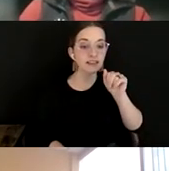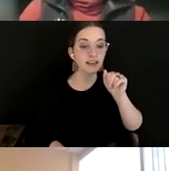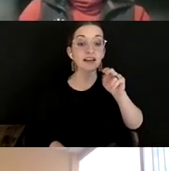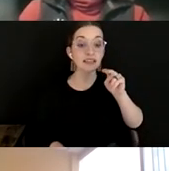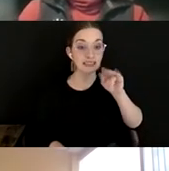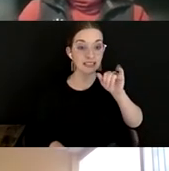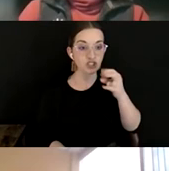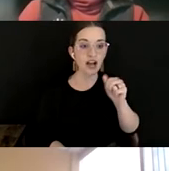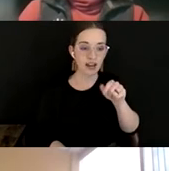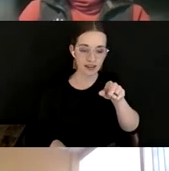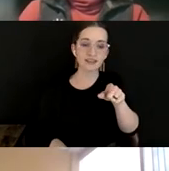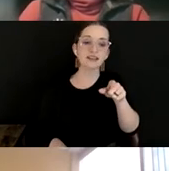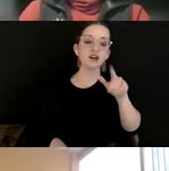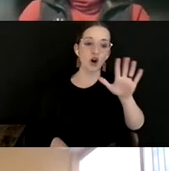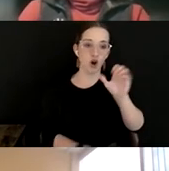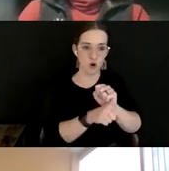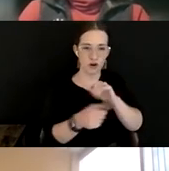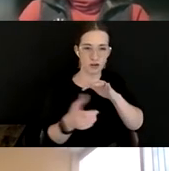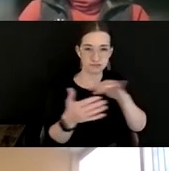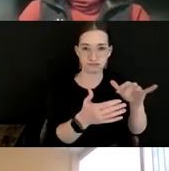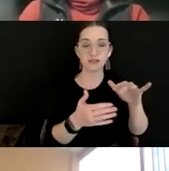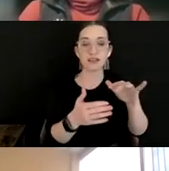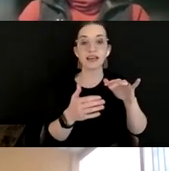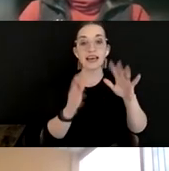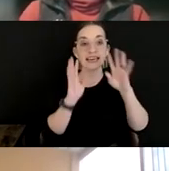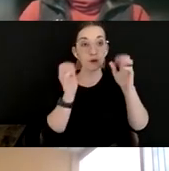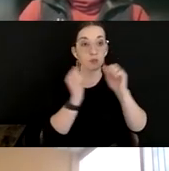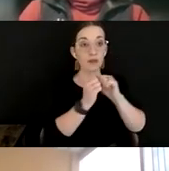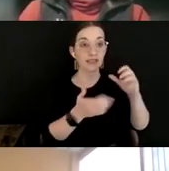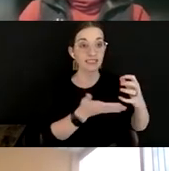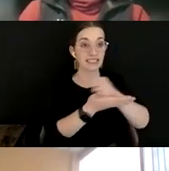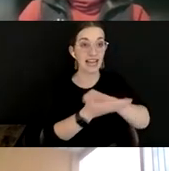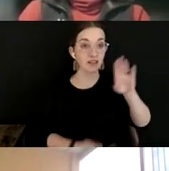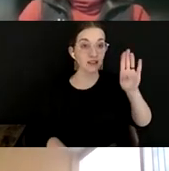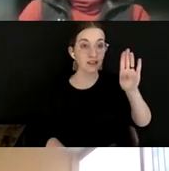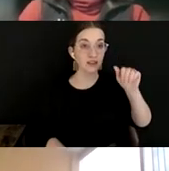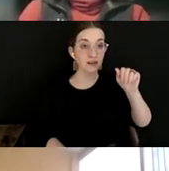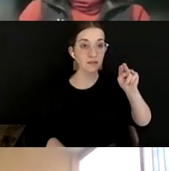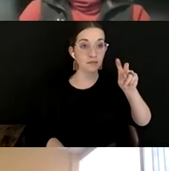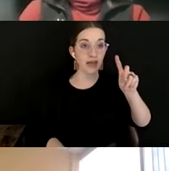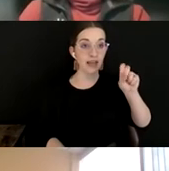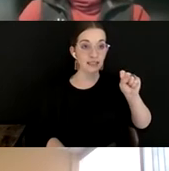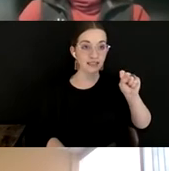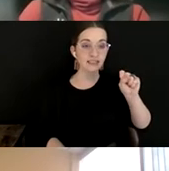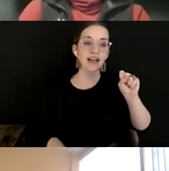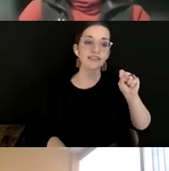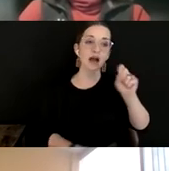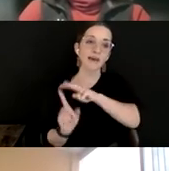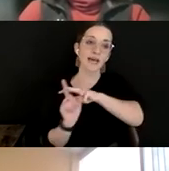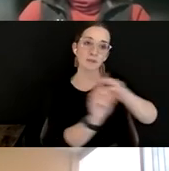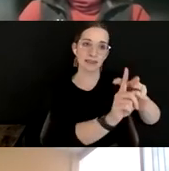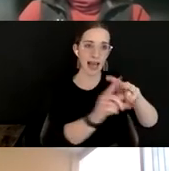to benchmark. And we came up with salary bands that were based on title that we applied across the organization.